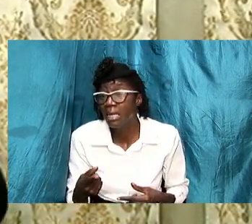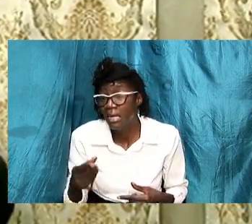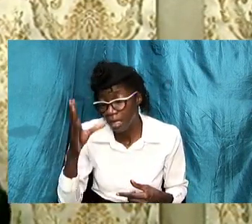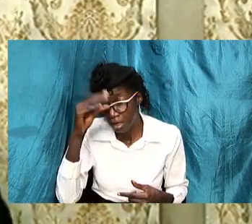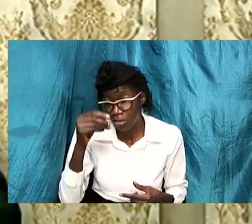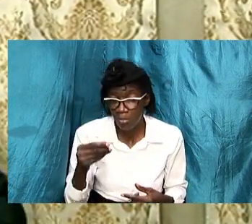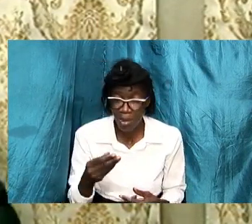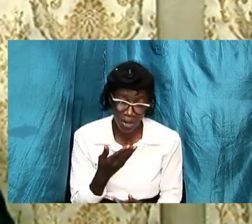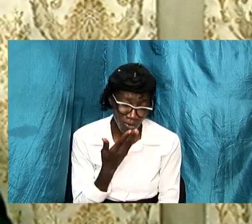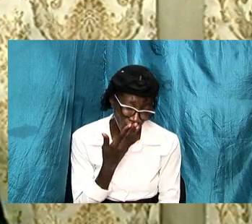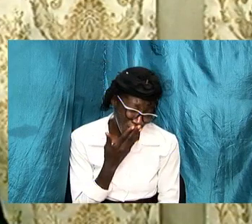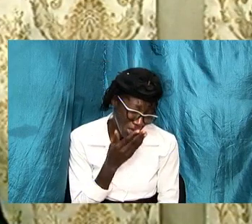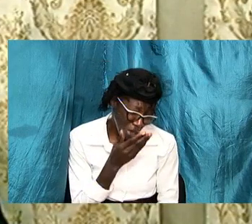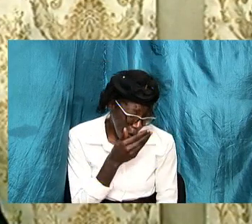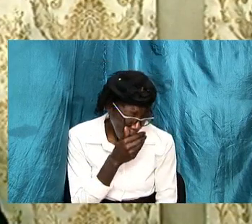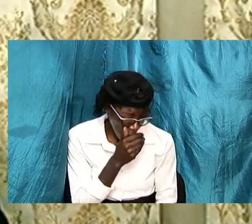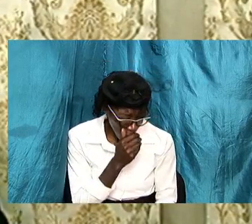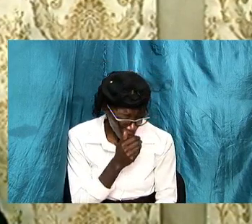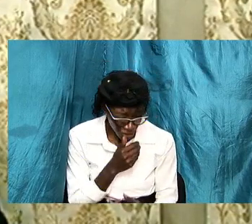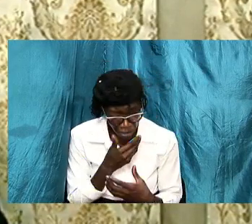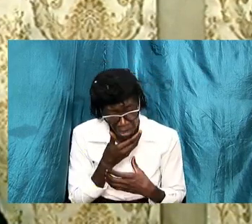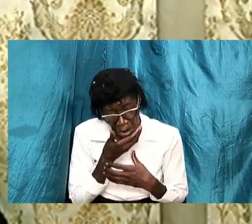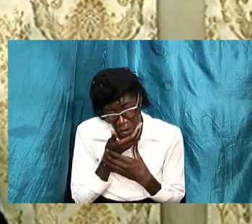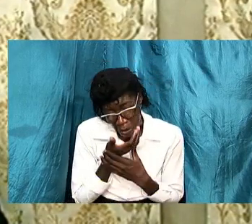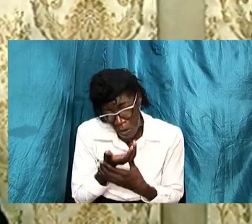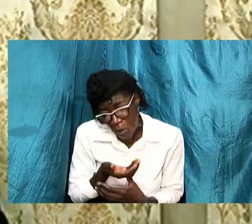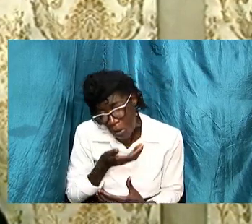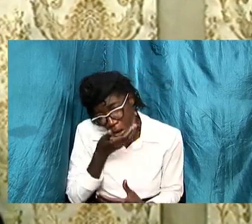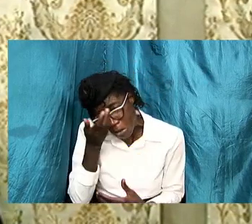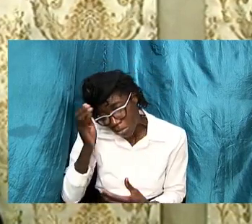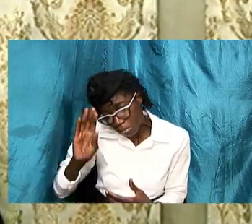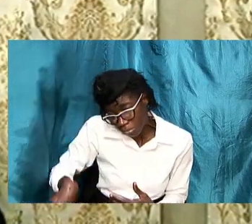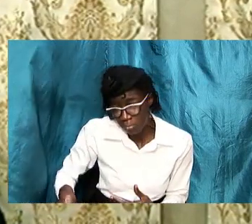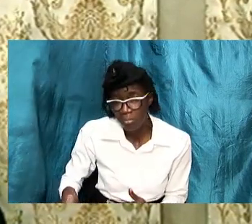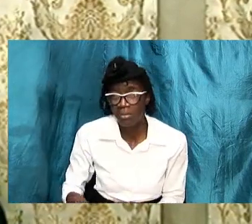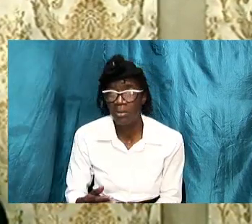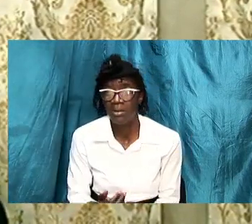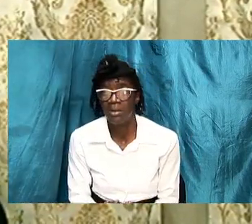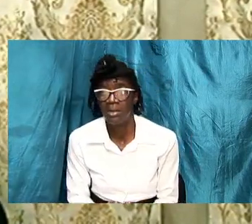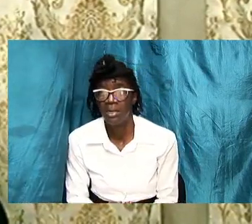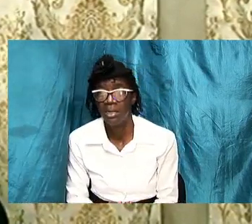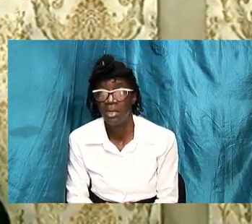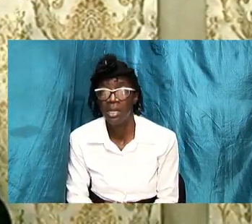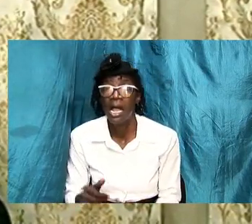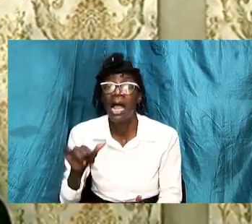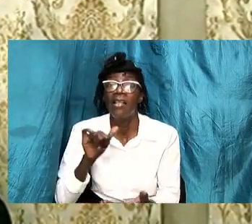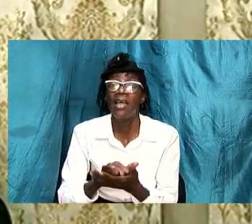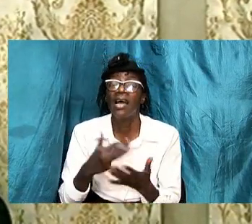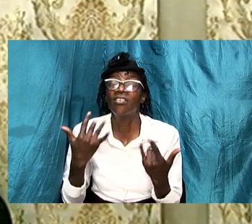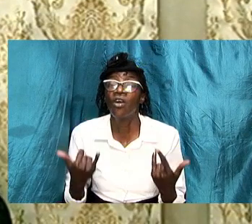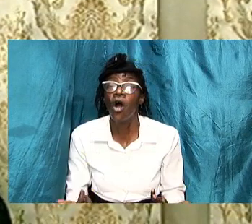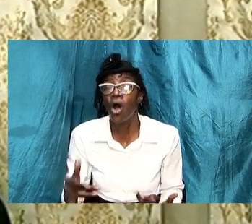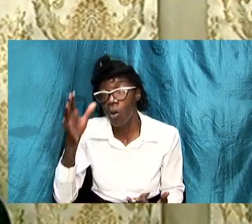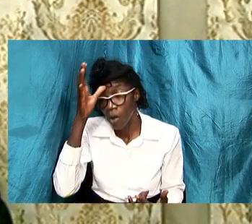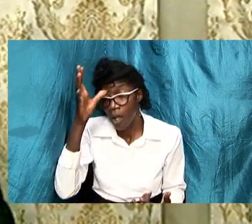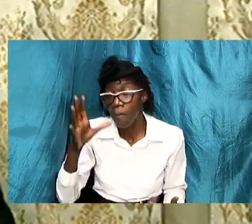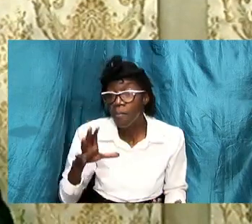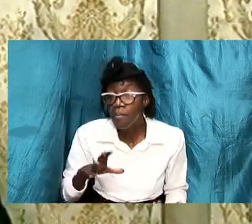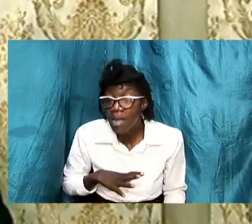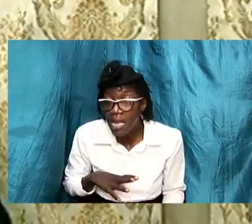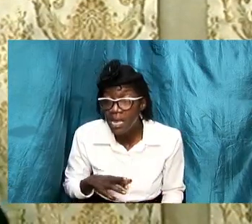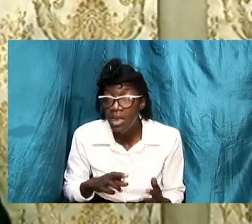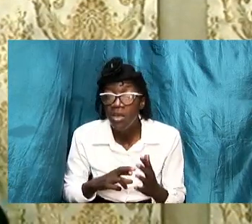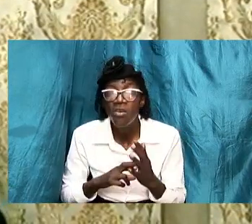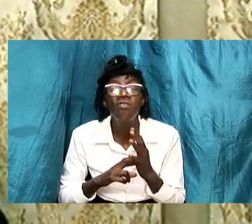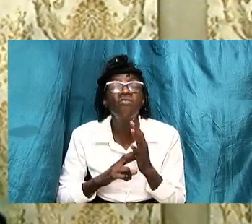he might not be cold at all but that is how men tend to respond in